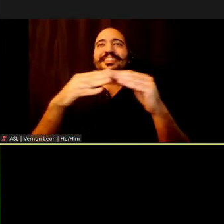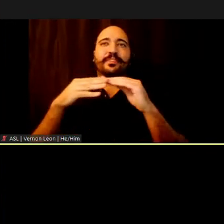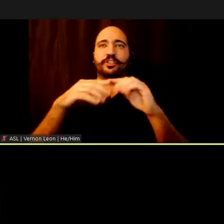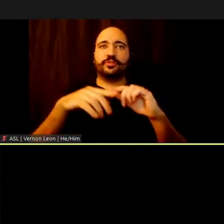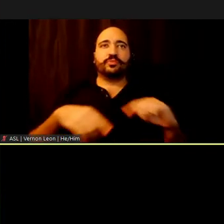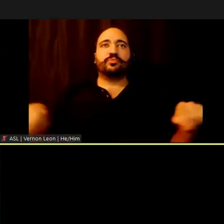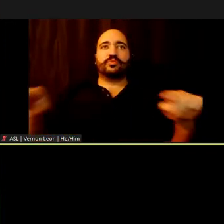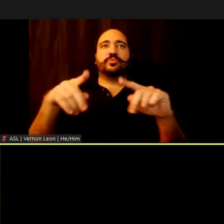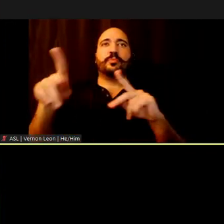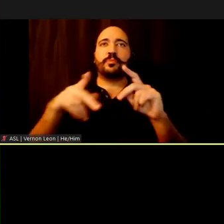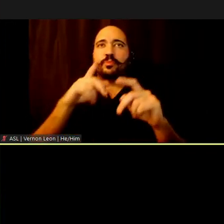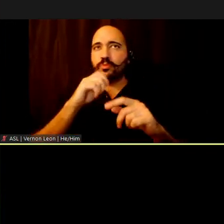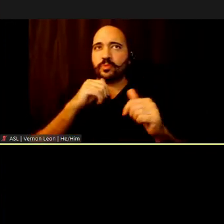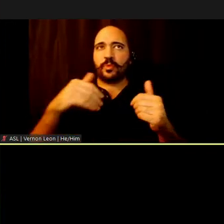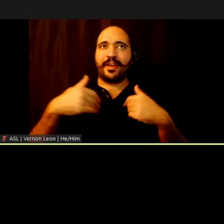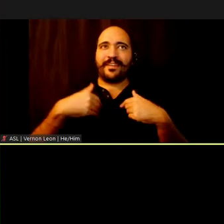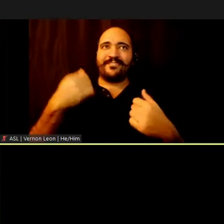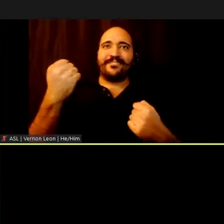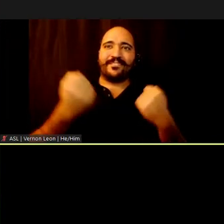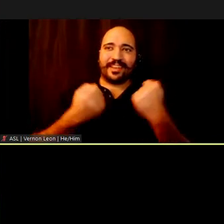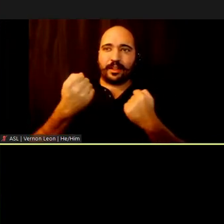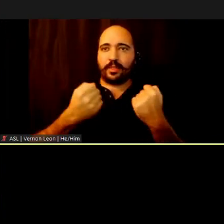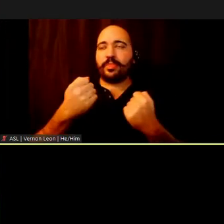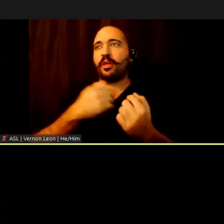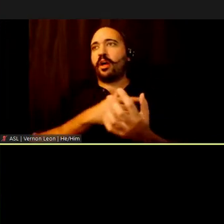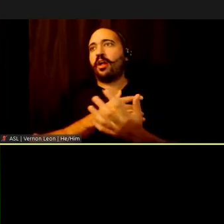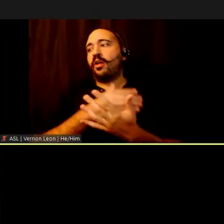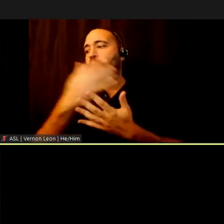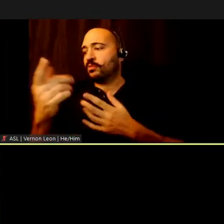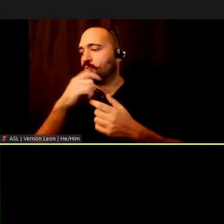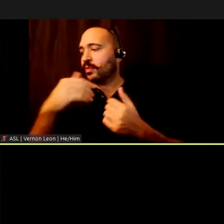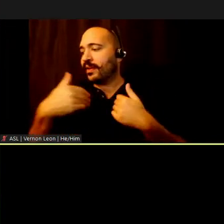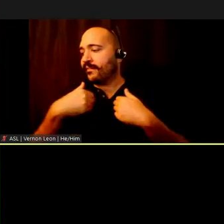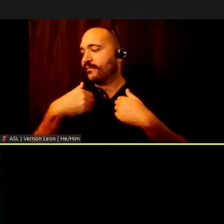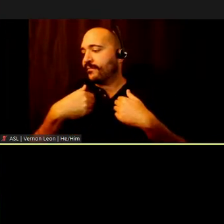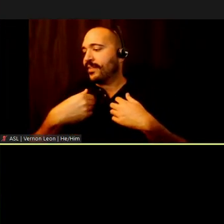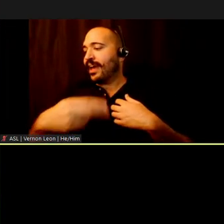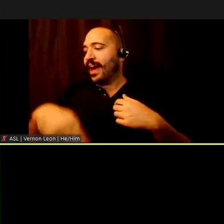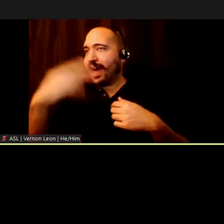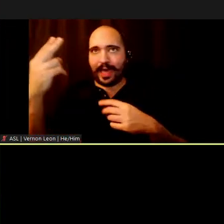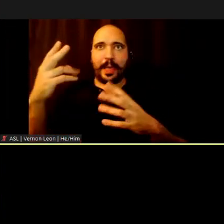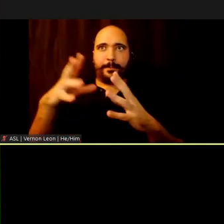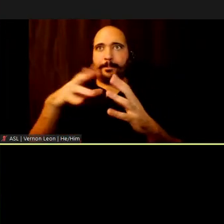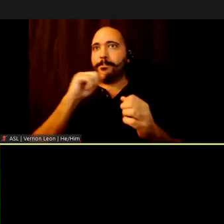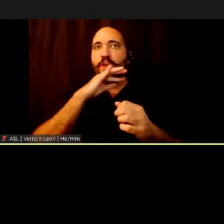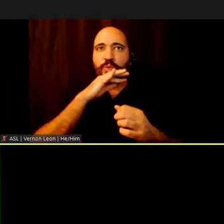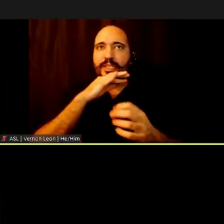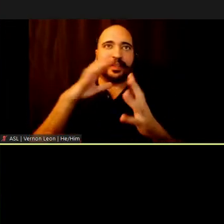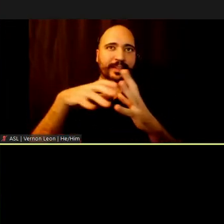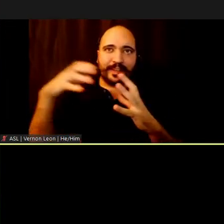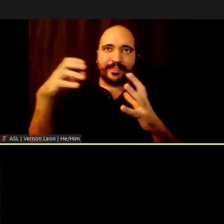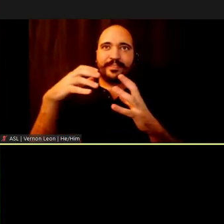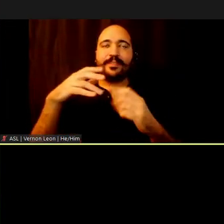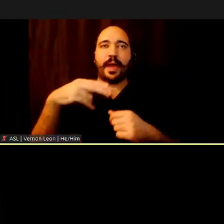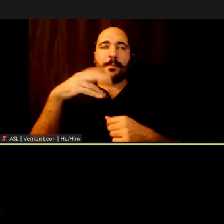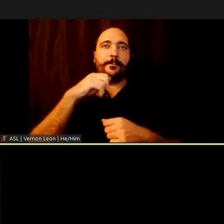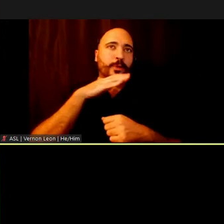from those who do not have a vehicle, all the way to those who have a higher polluting vehicle, who therefore